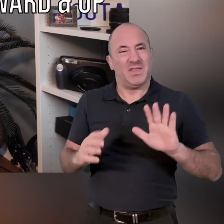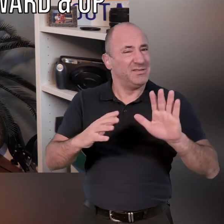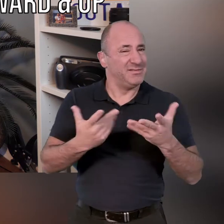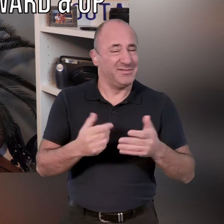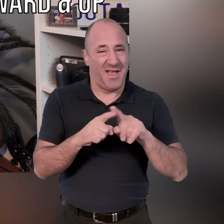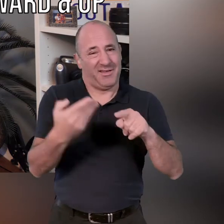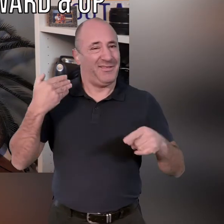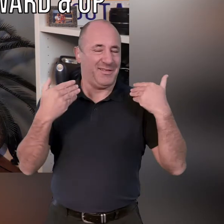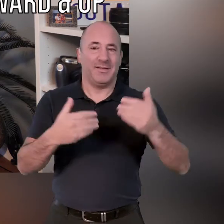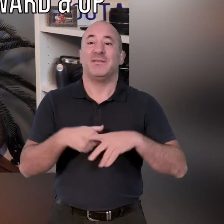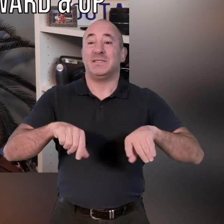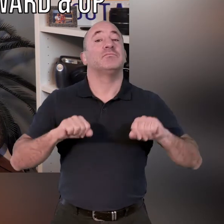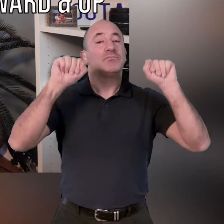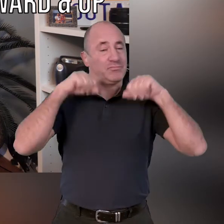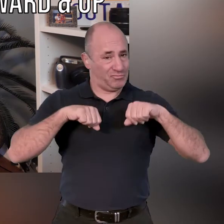best you can there really